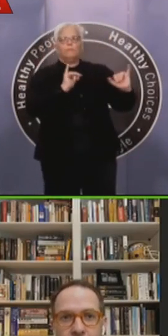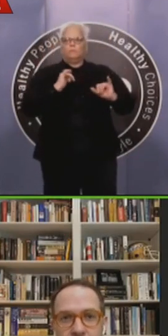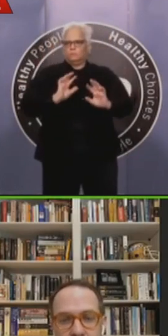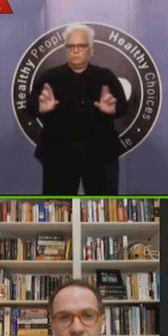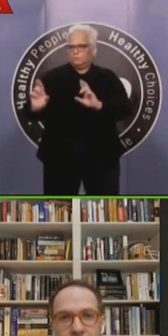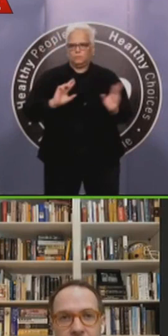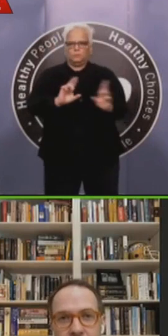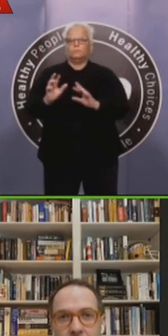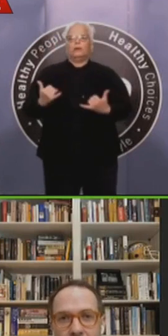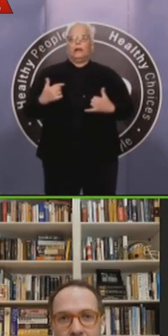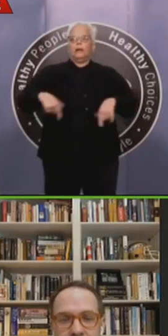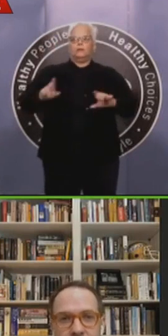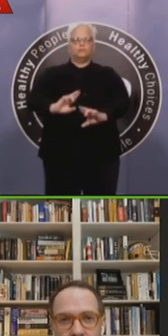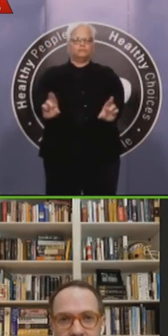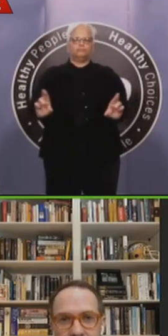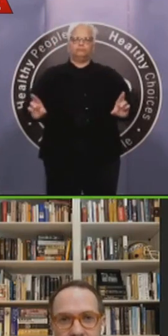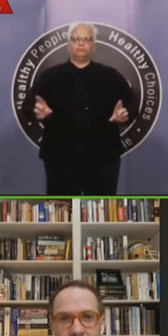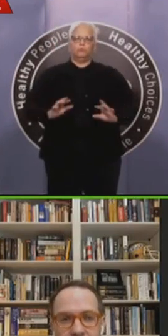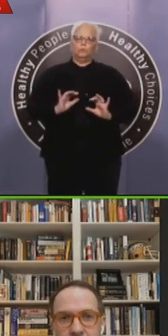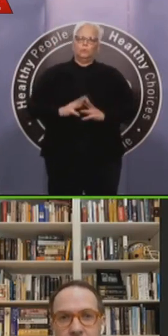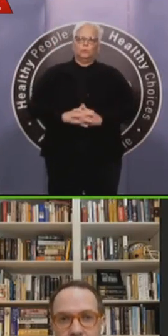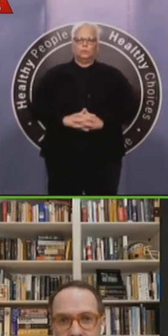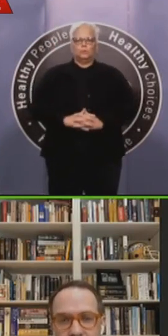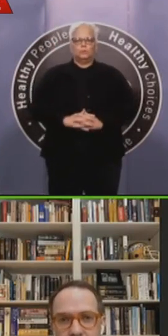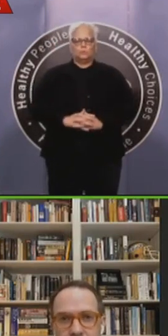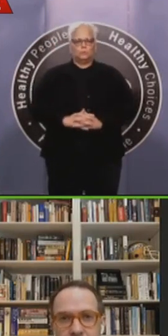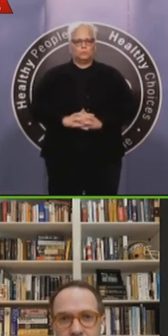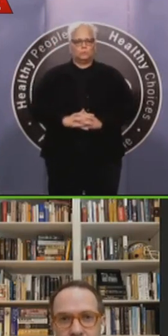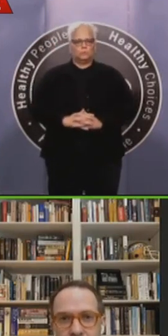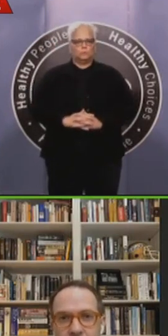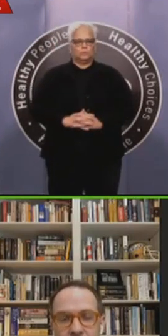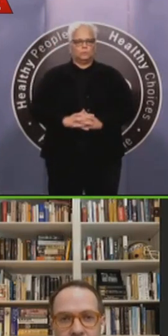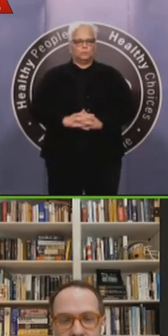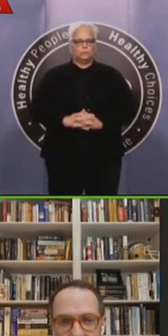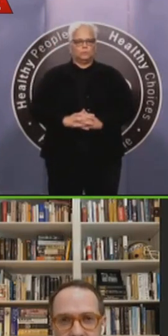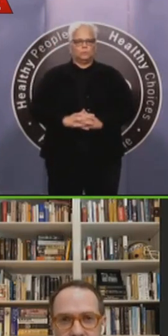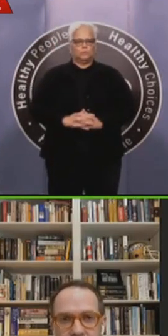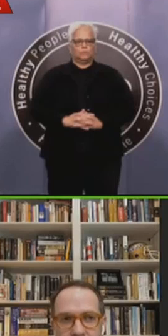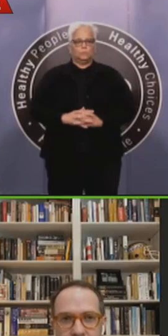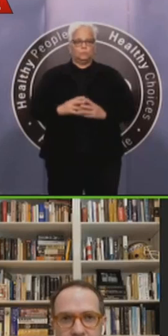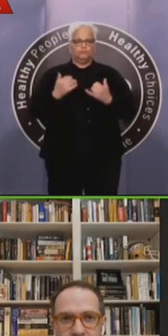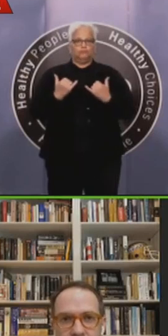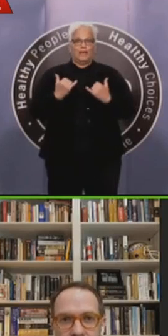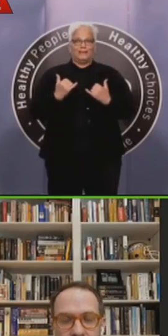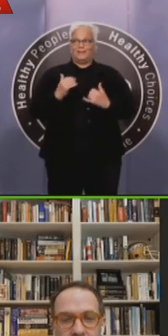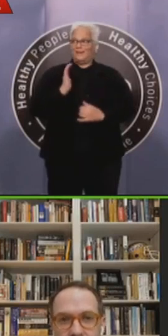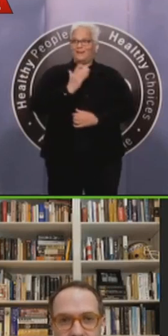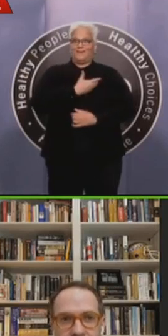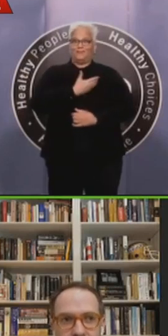as widespread and impact in Tulsa as you might in some of those coastal, uh, cities in the country.